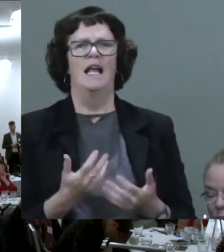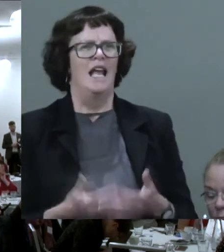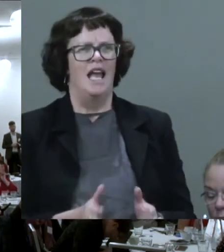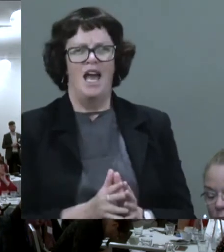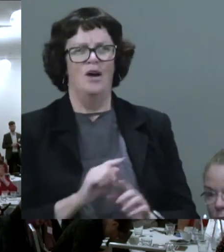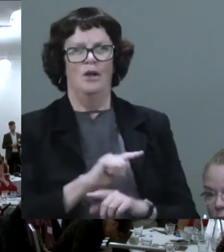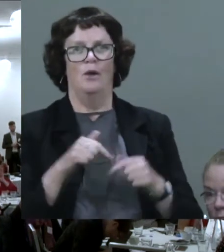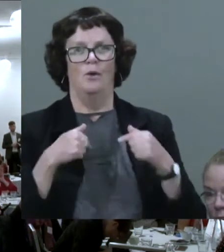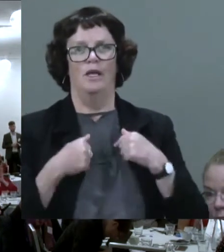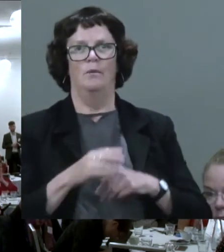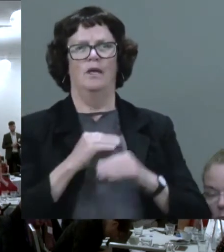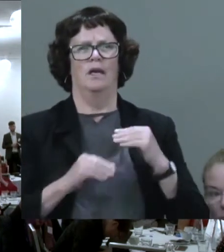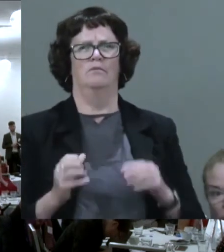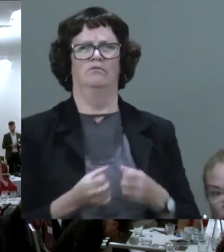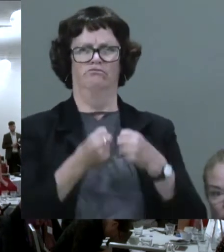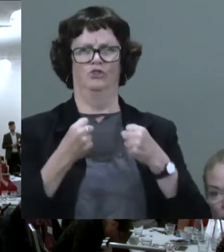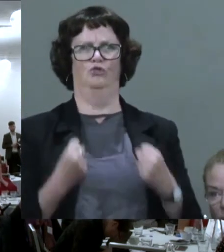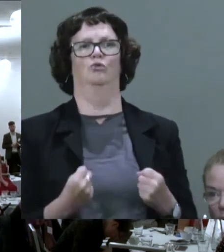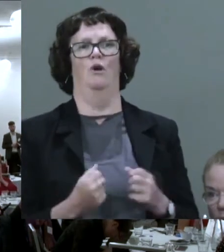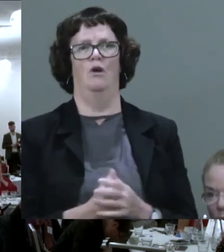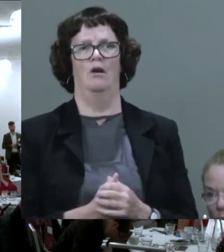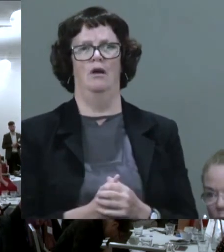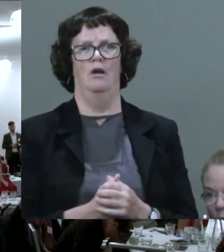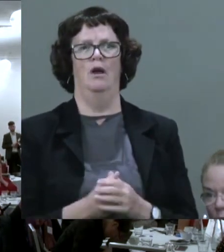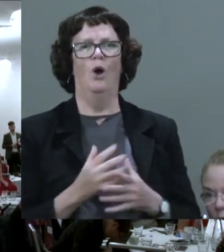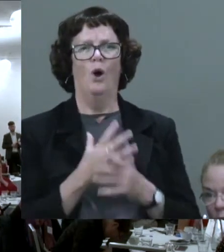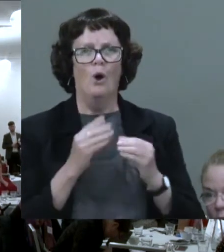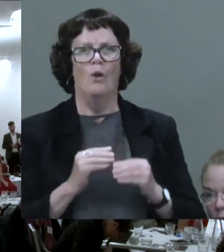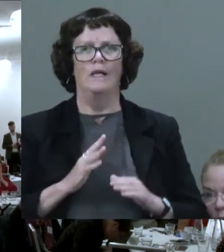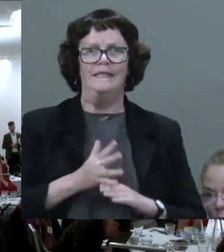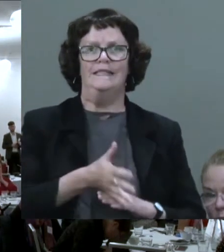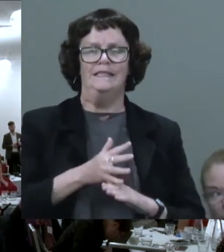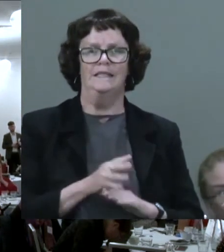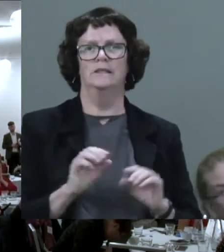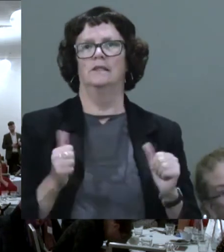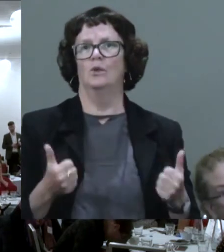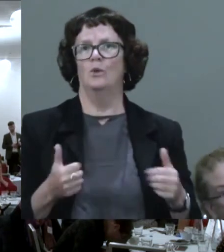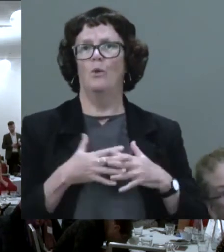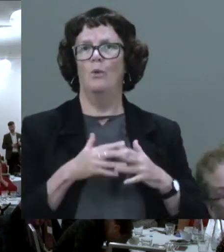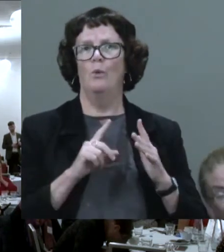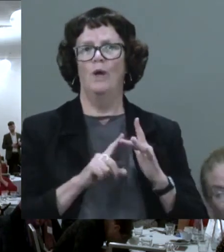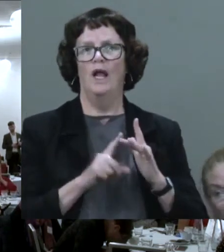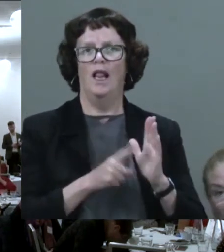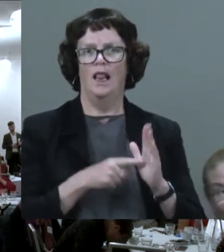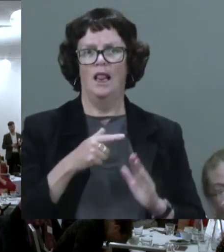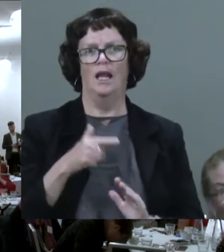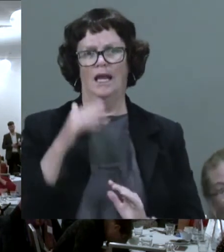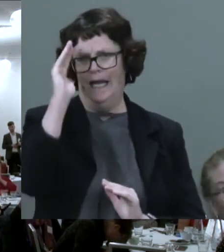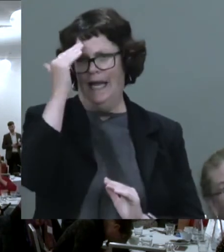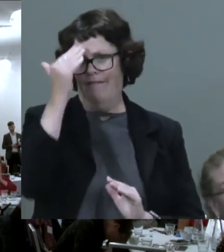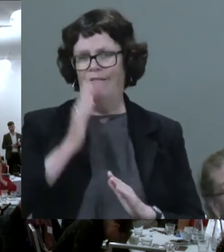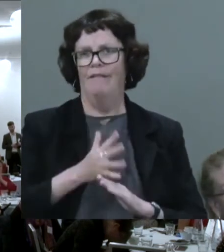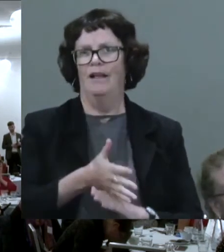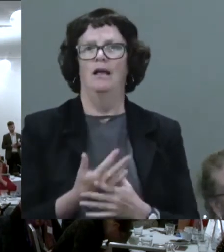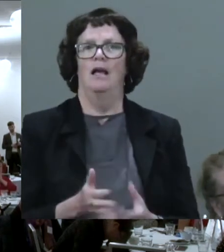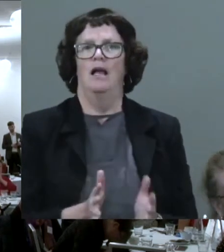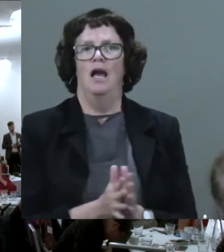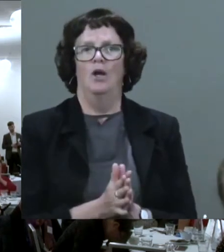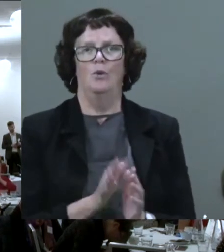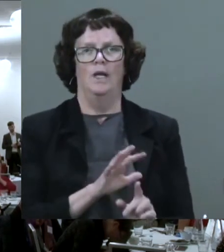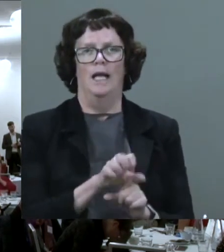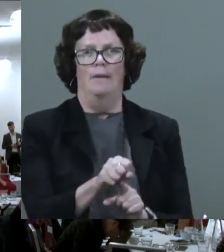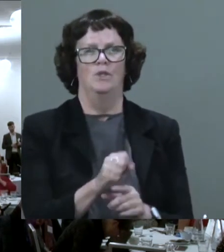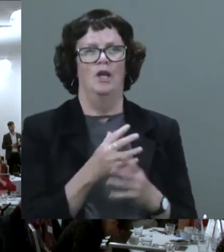do you galvanise all this, I guess, goodwill and effort that is